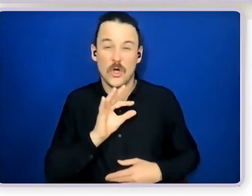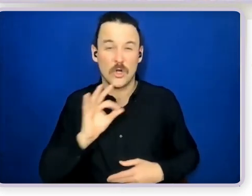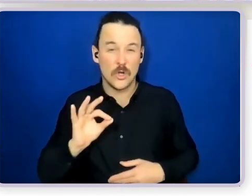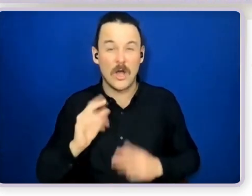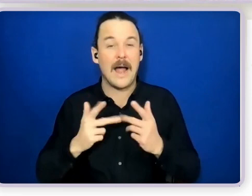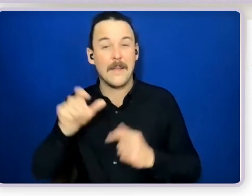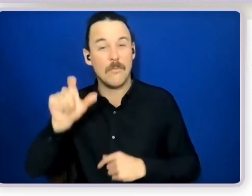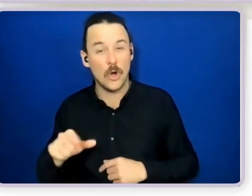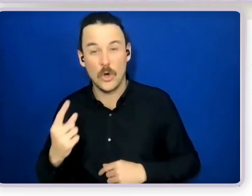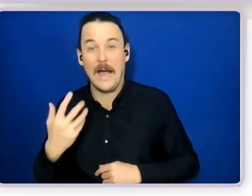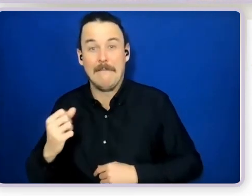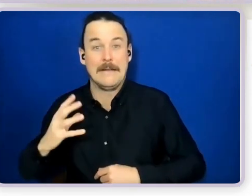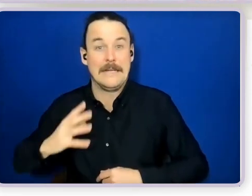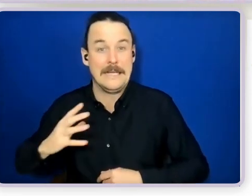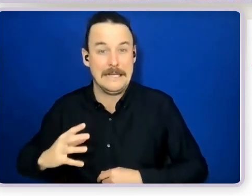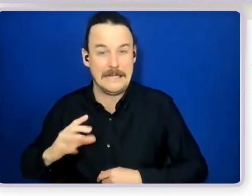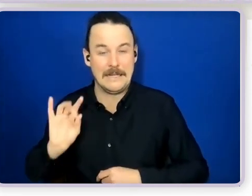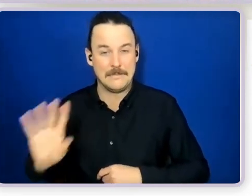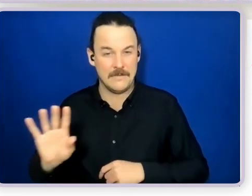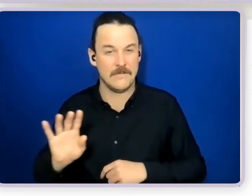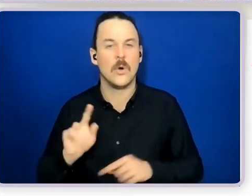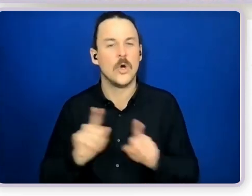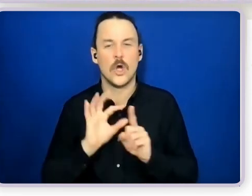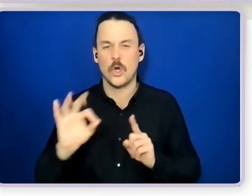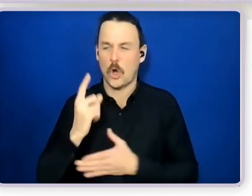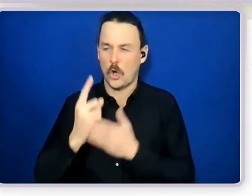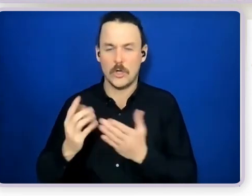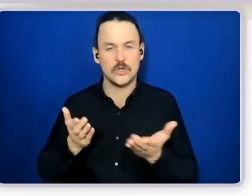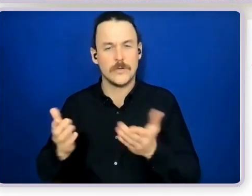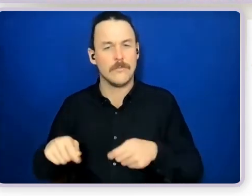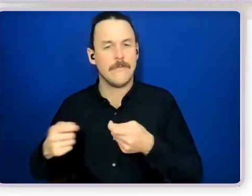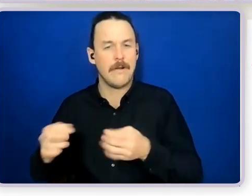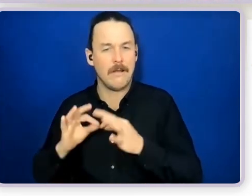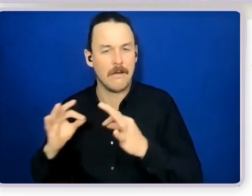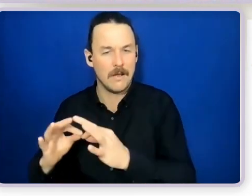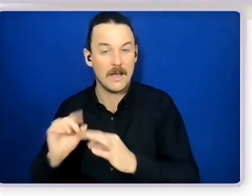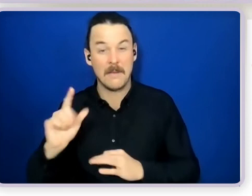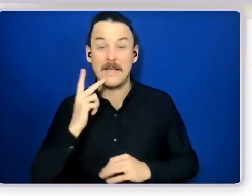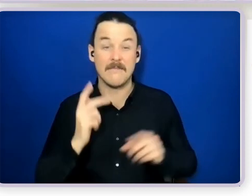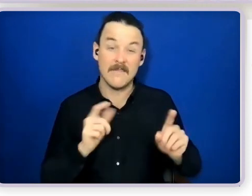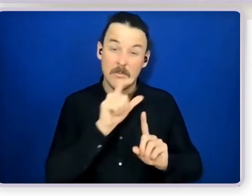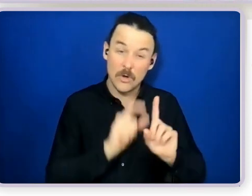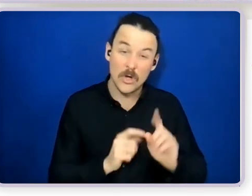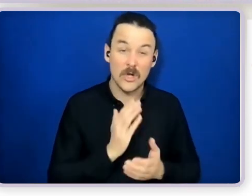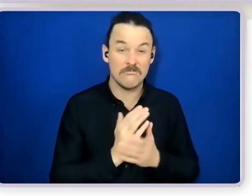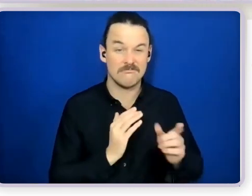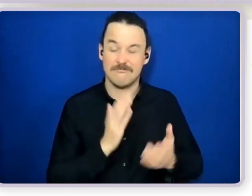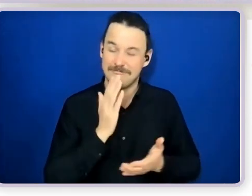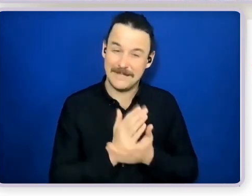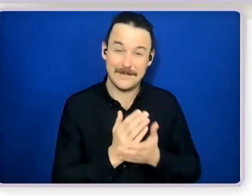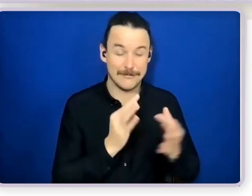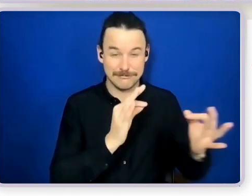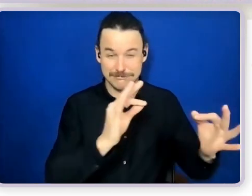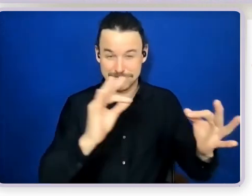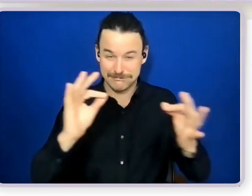not just service providers however in the case of someone who really doesn't have in you know if that's a big thing you could even start